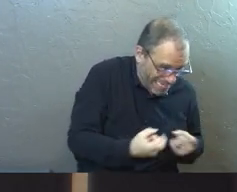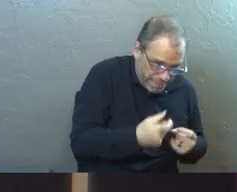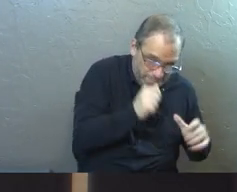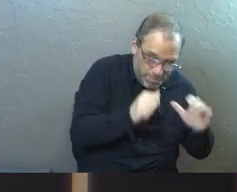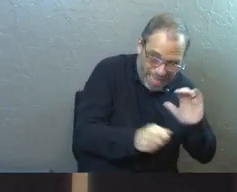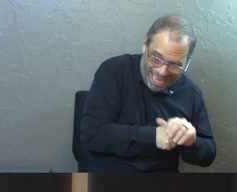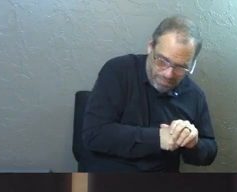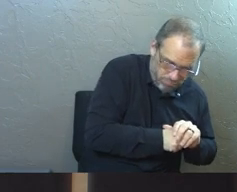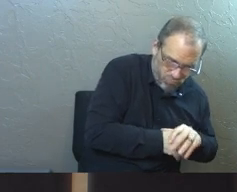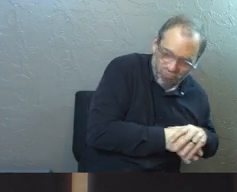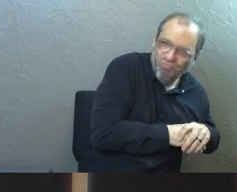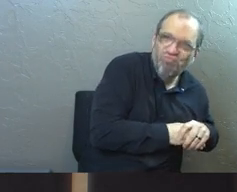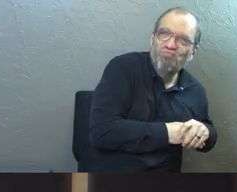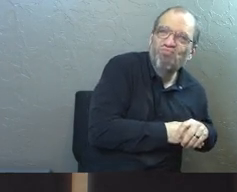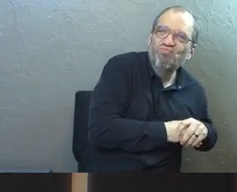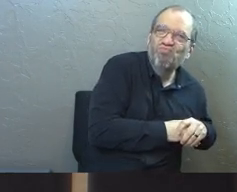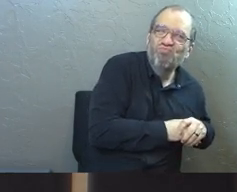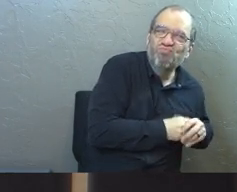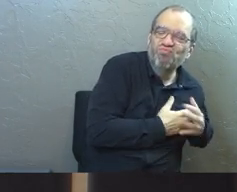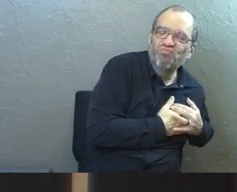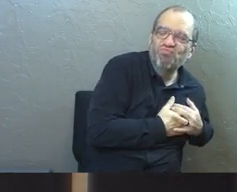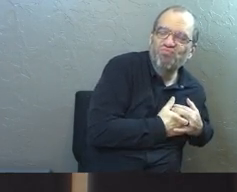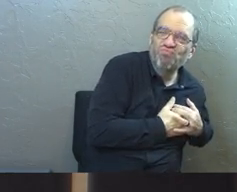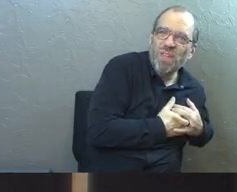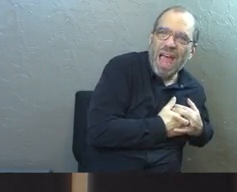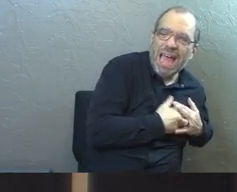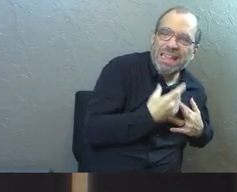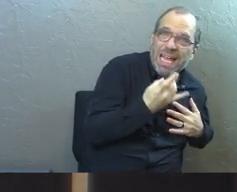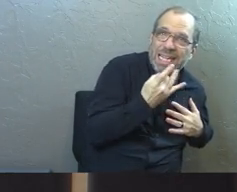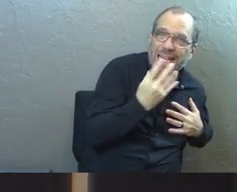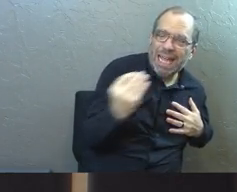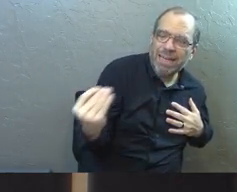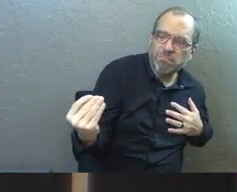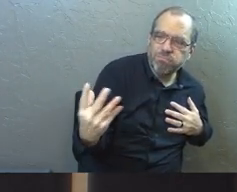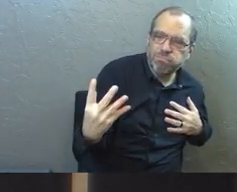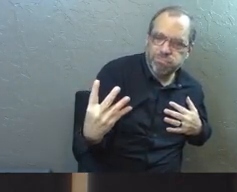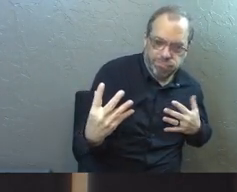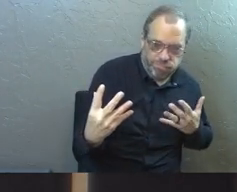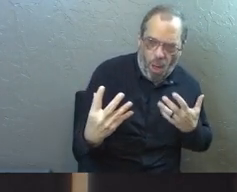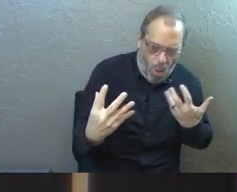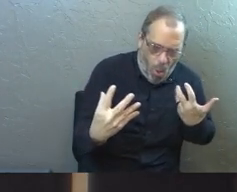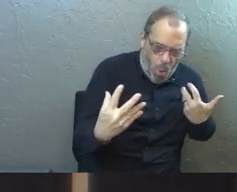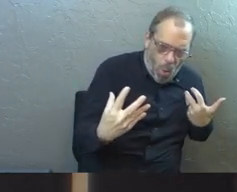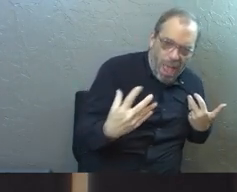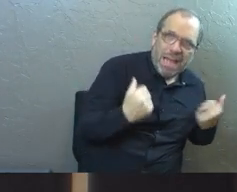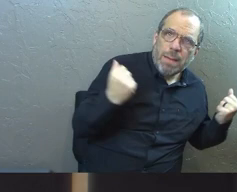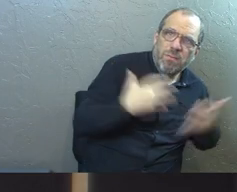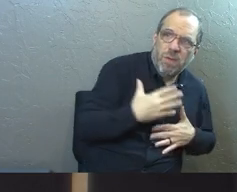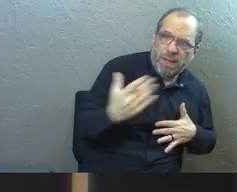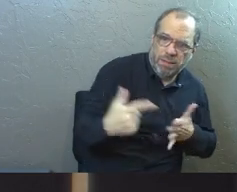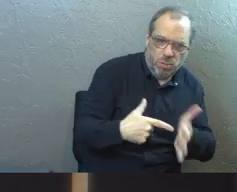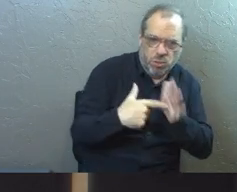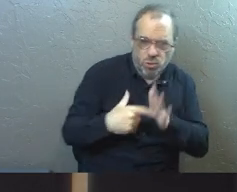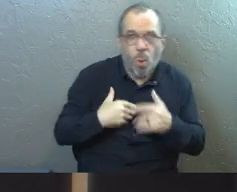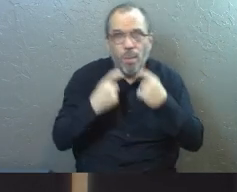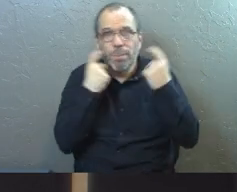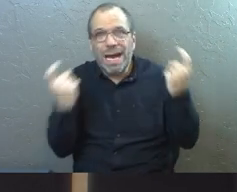I get to kind of keep it covered. And the moment the light starts to come, it's going to expose that. And I'm afraid of that.